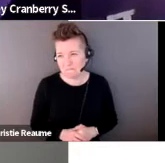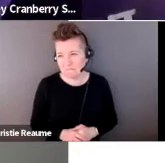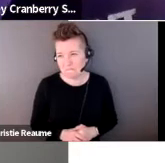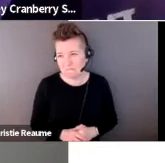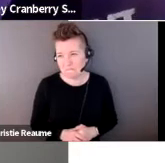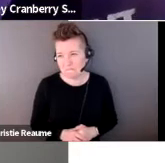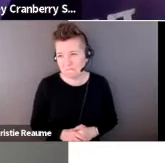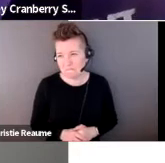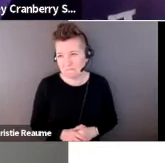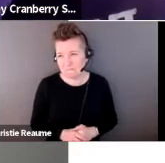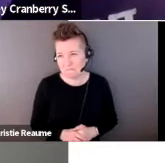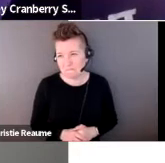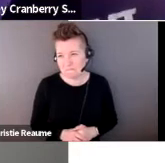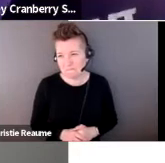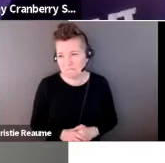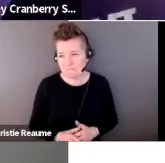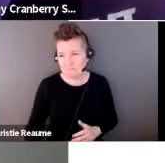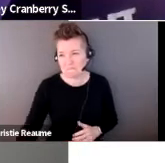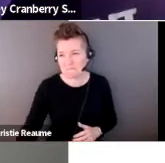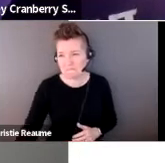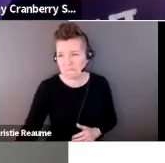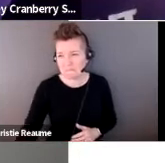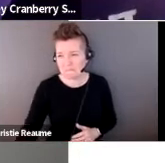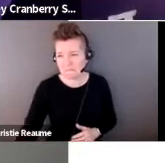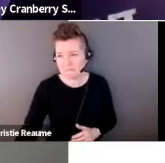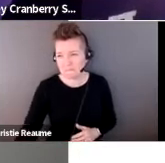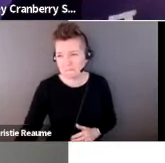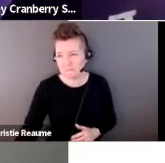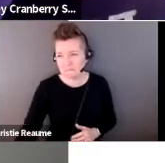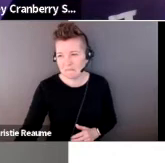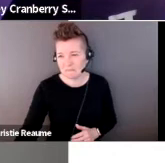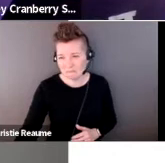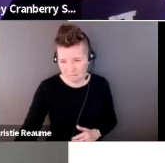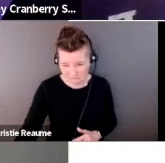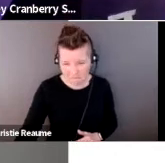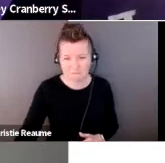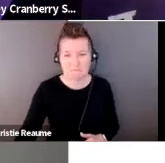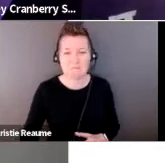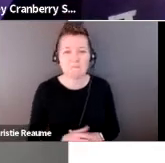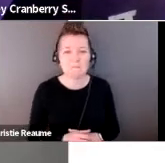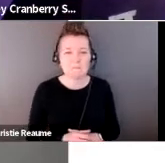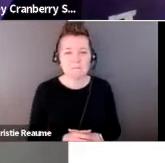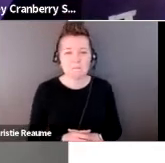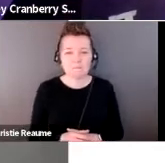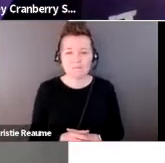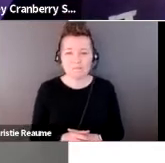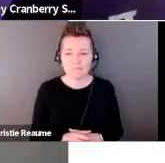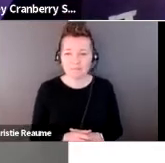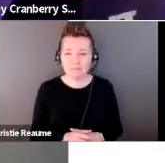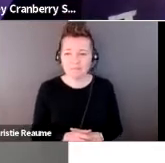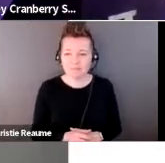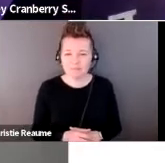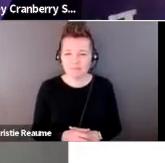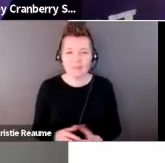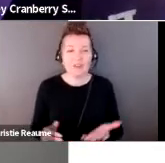I wanted to first acknowledge that this little Haley